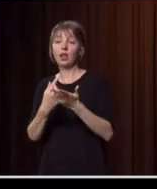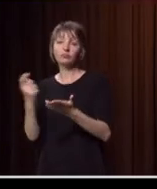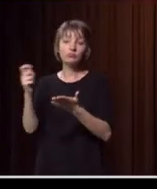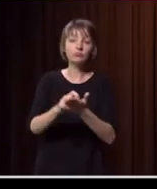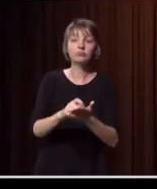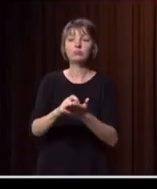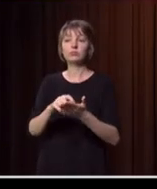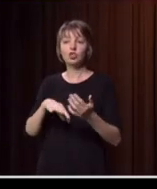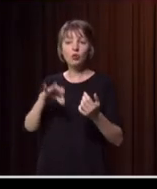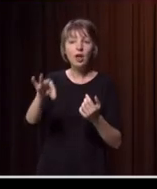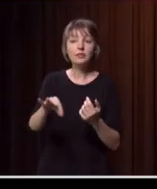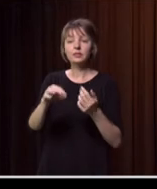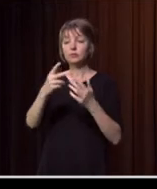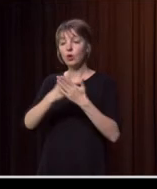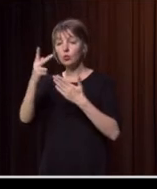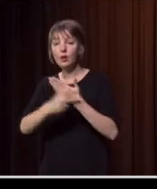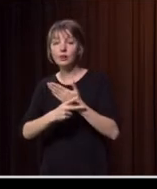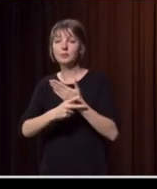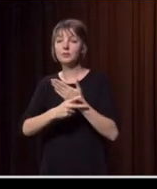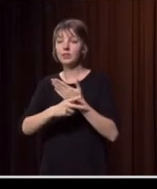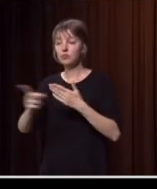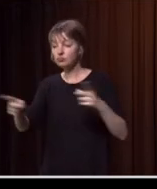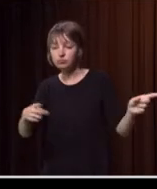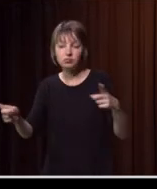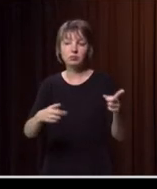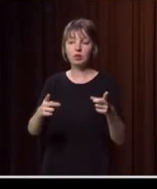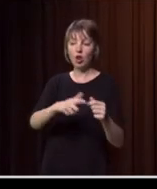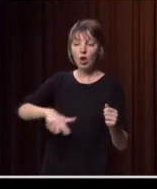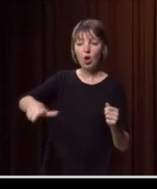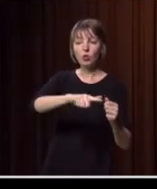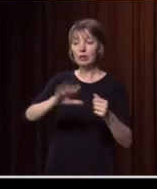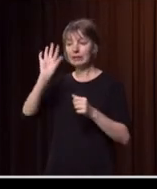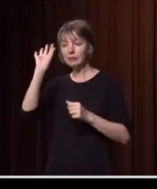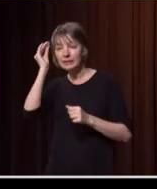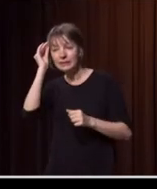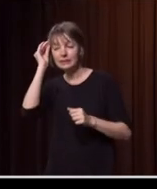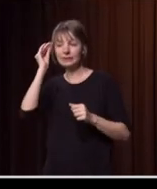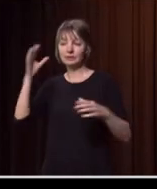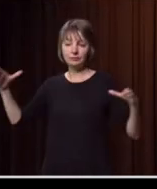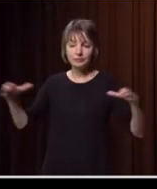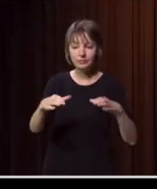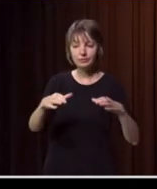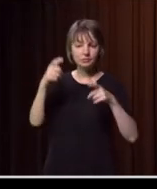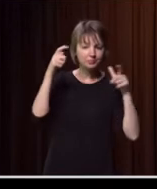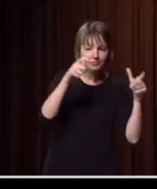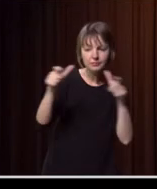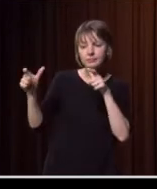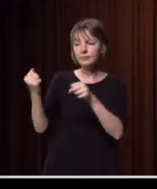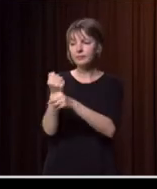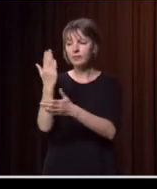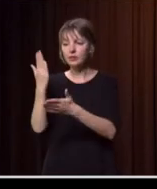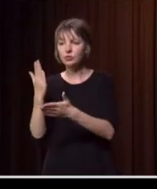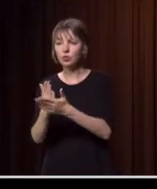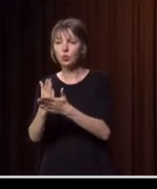pulling together local risk recovery and resilient committees at the local level to oversee and make sure we're capturing